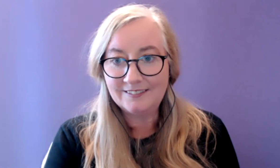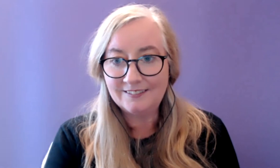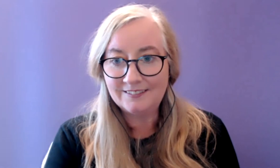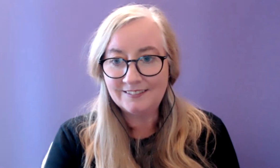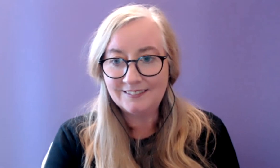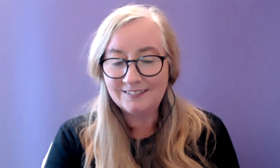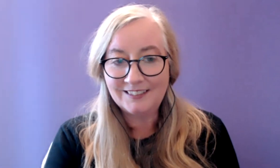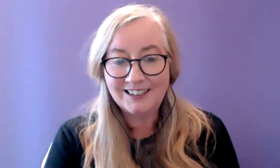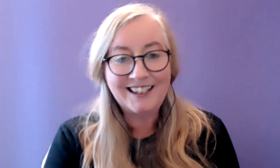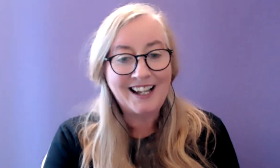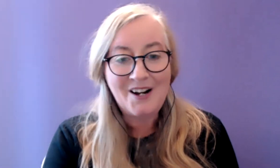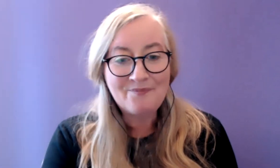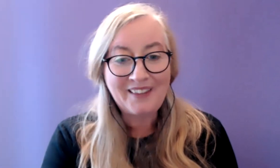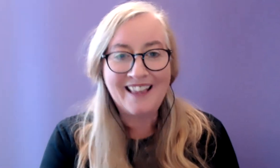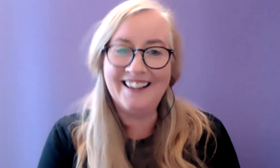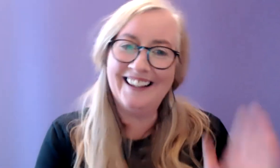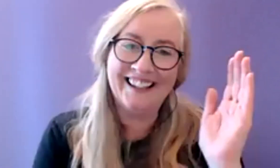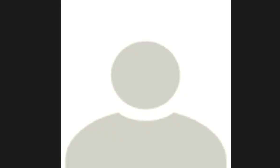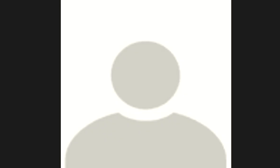thanks Catherine sorry we went a little bit over